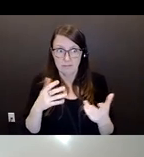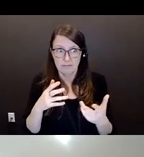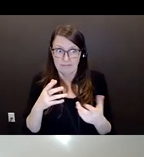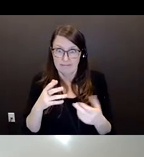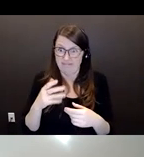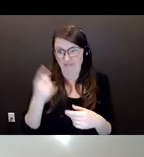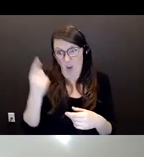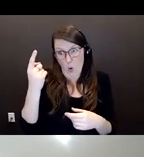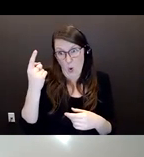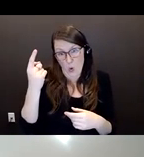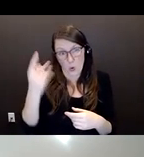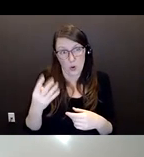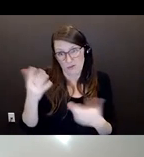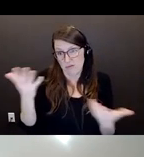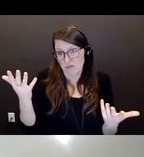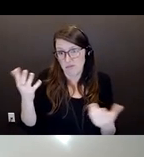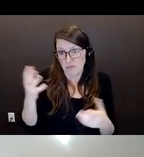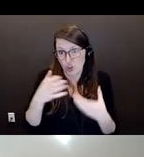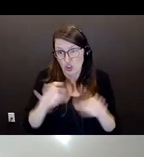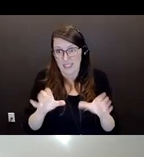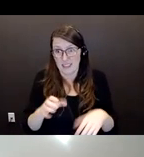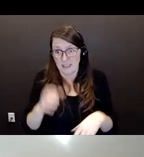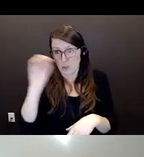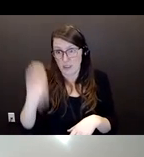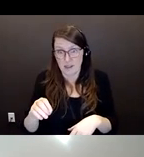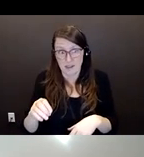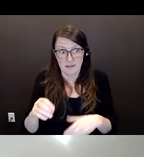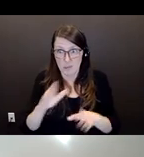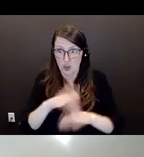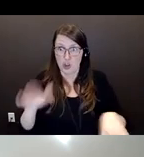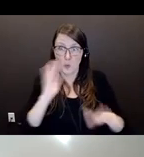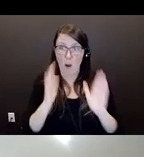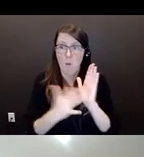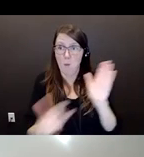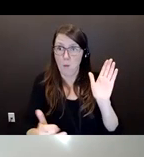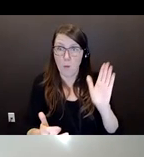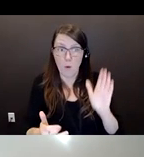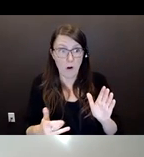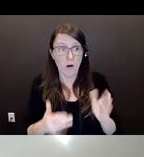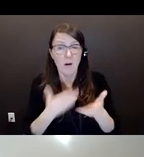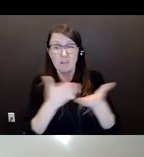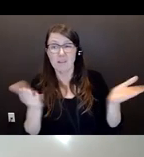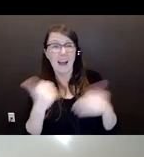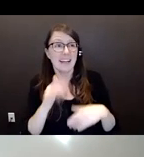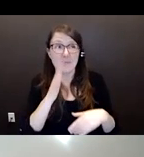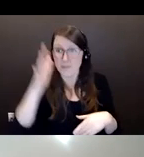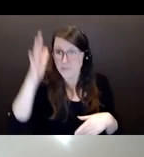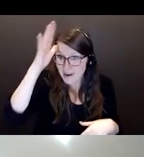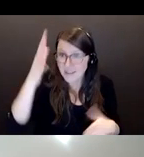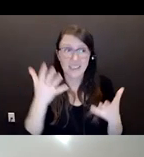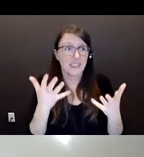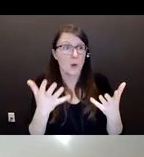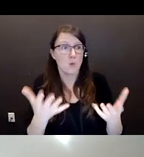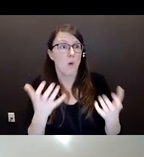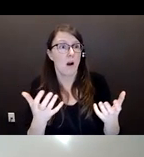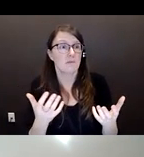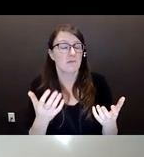I can't imagine there's any parent out there that wants to ever be told that their child has looked at them as an ATM,